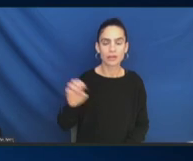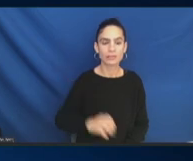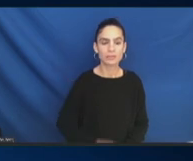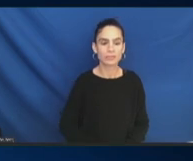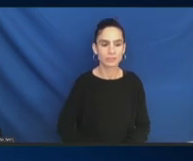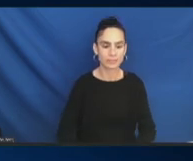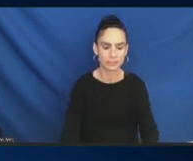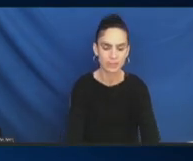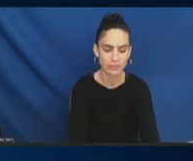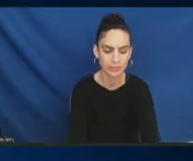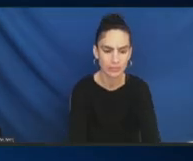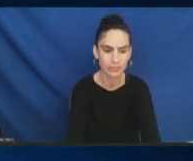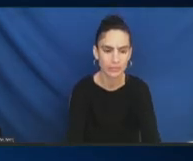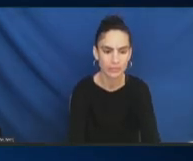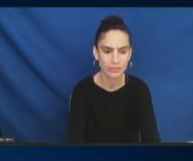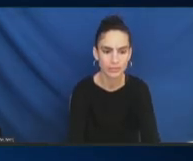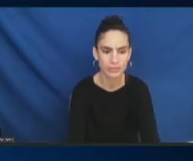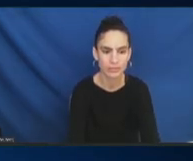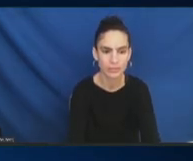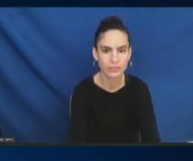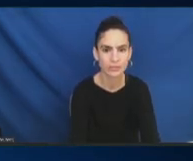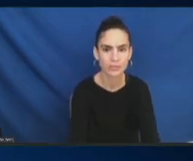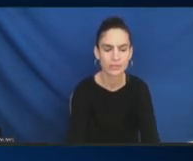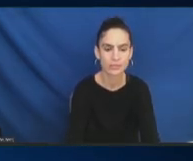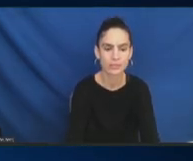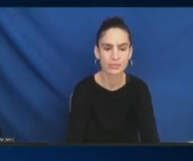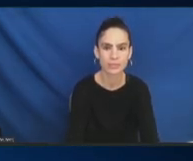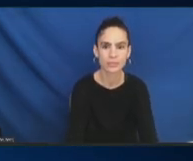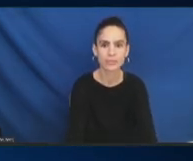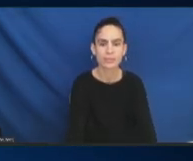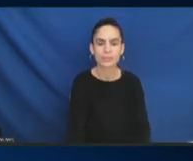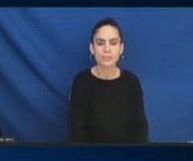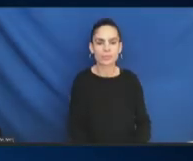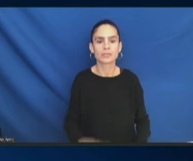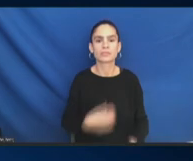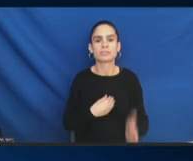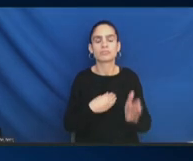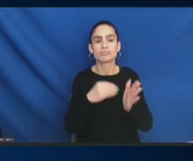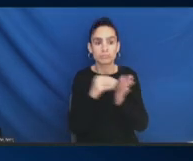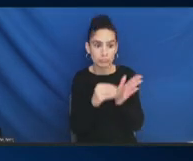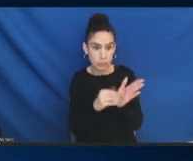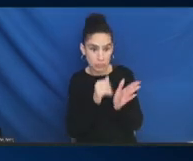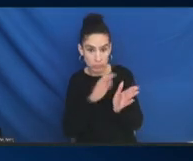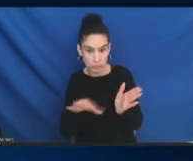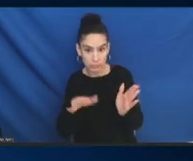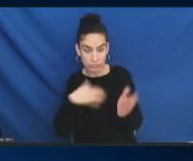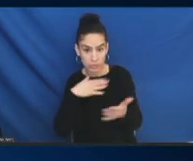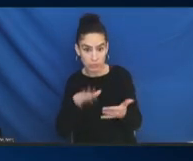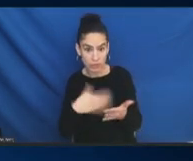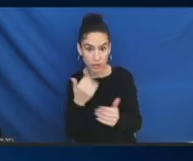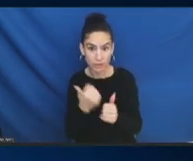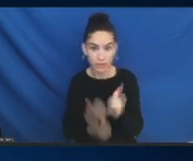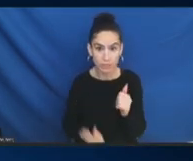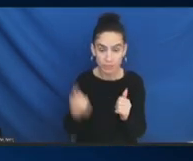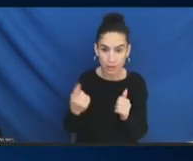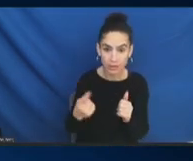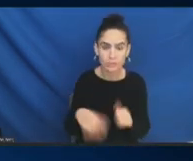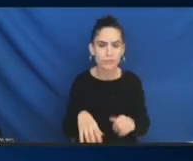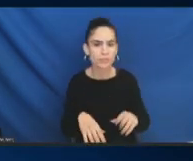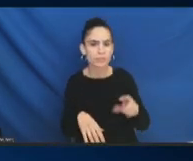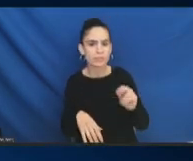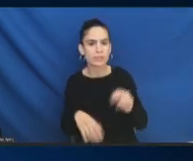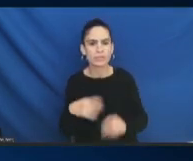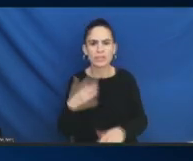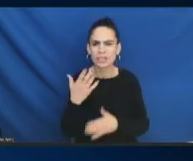Did we capture everyone there? Victoria, Kimberly, Teresita, Carrie, Kamal, and Michelle? No. For some reason, my function